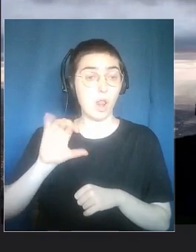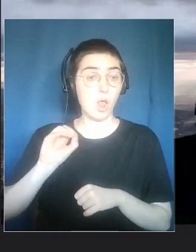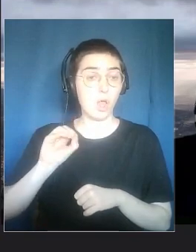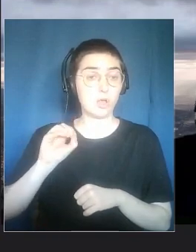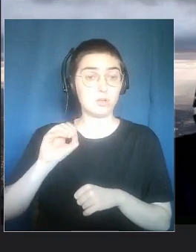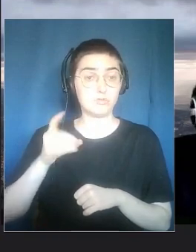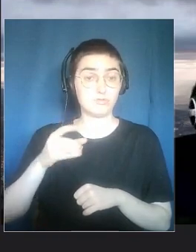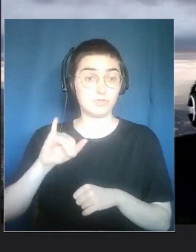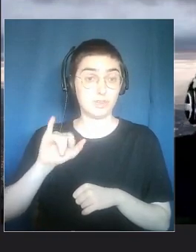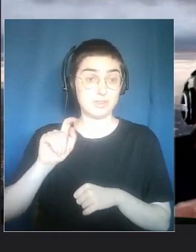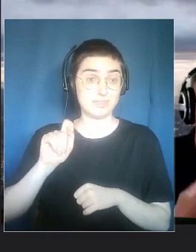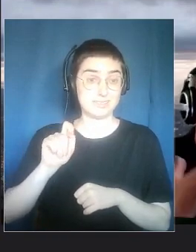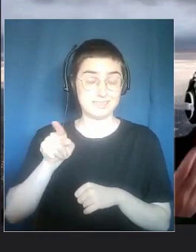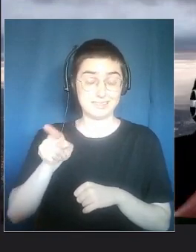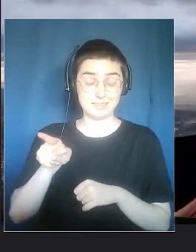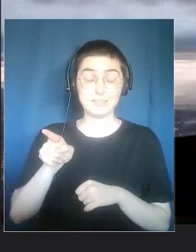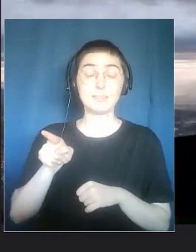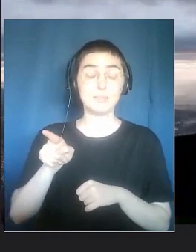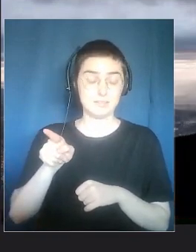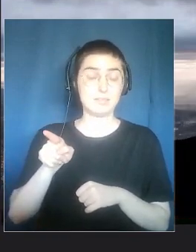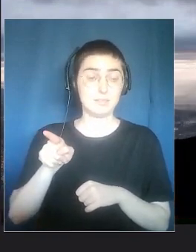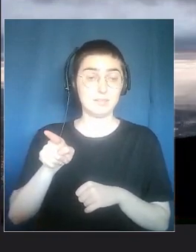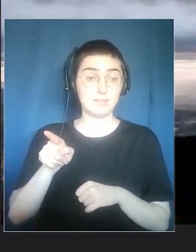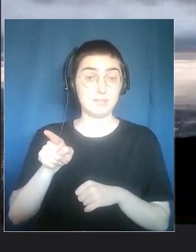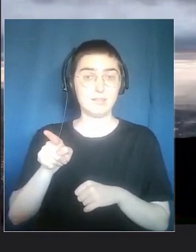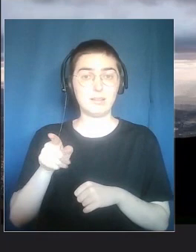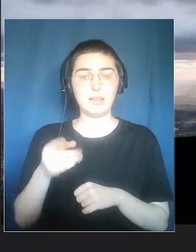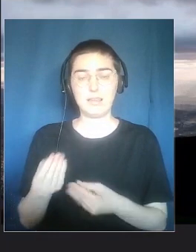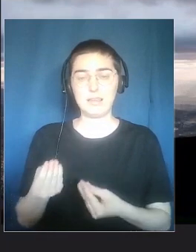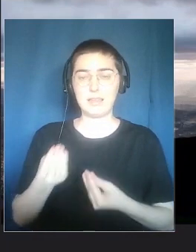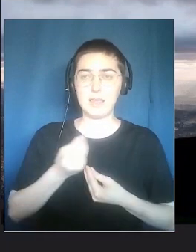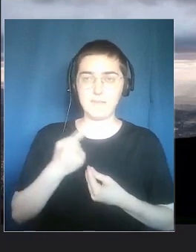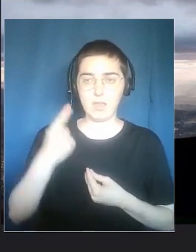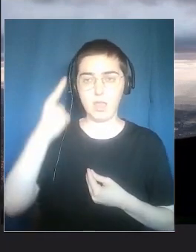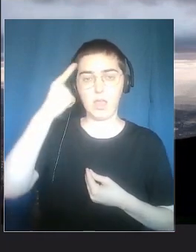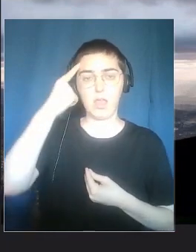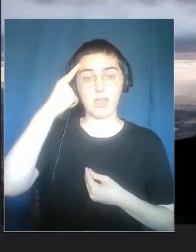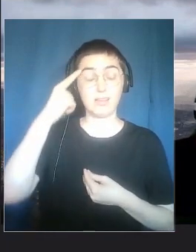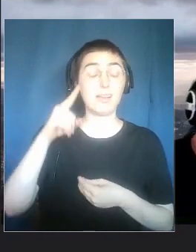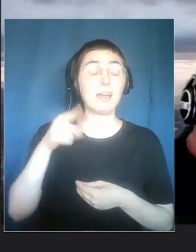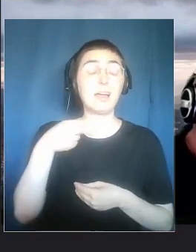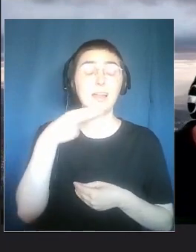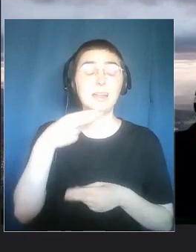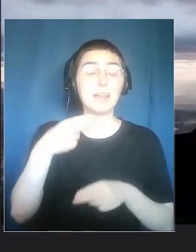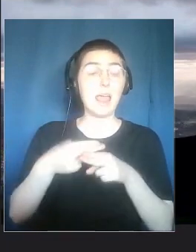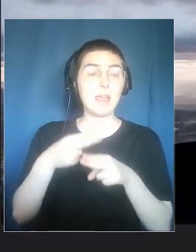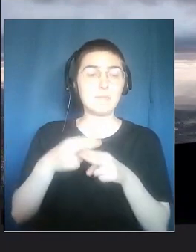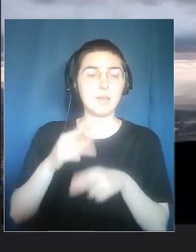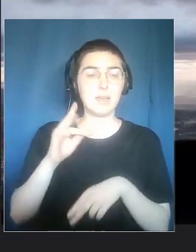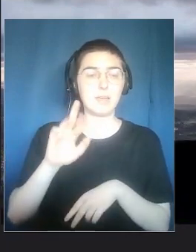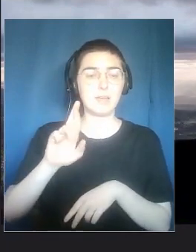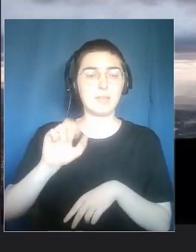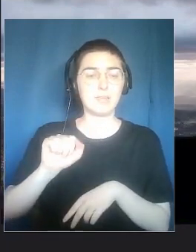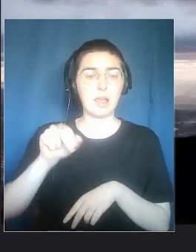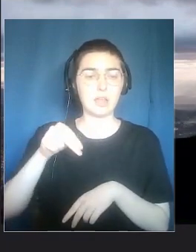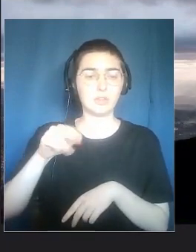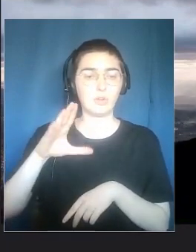who inspired Silent Play, Franco Lacekla,